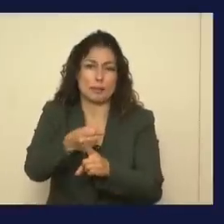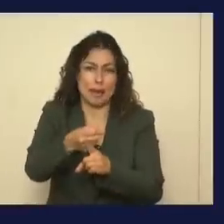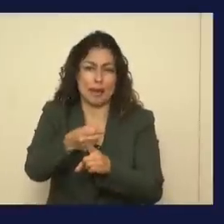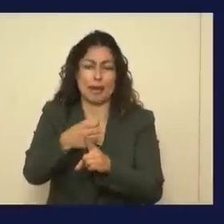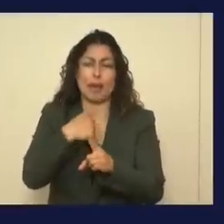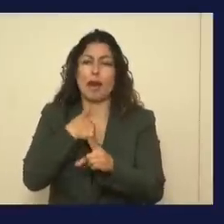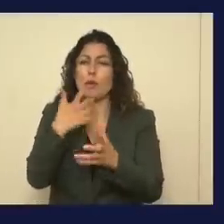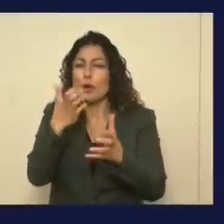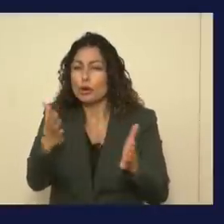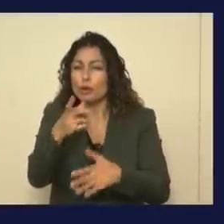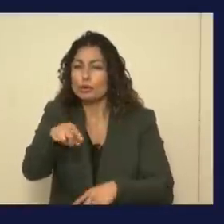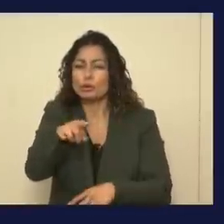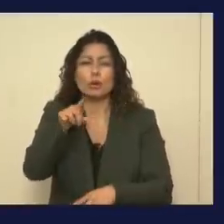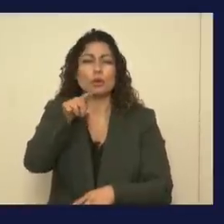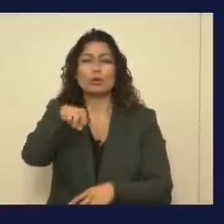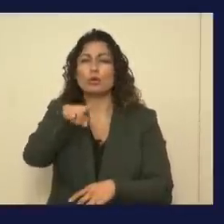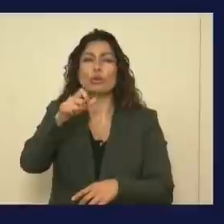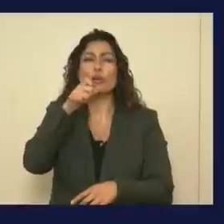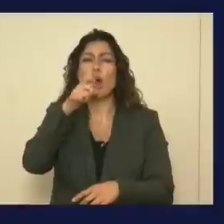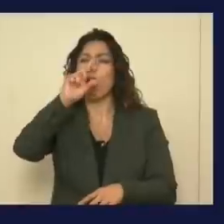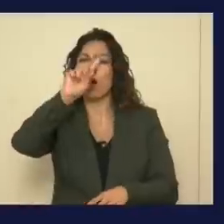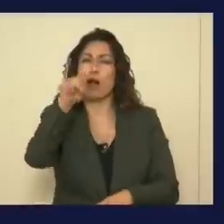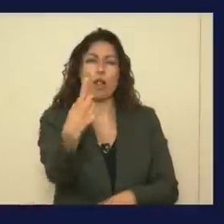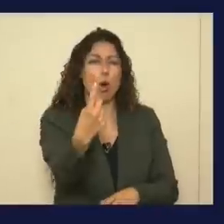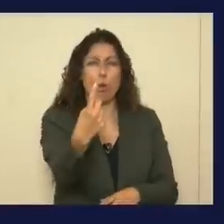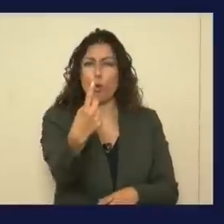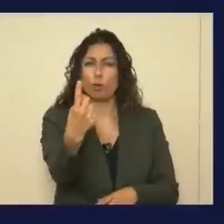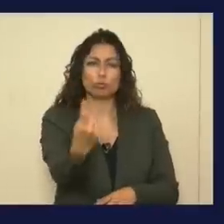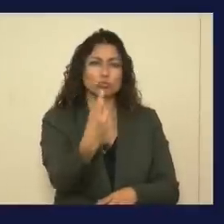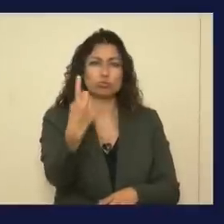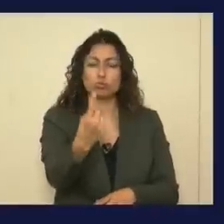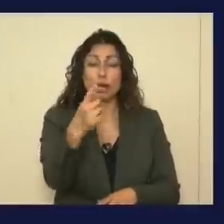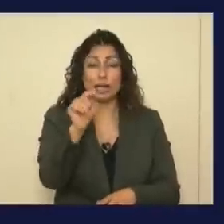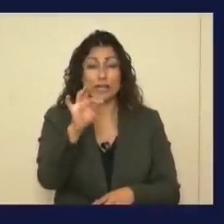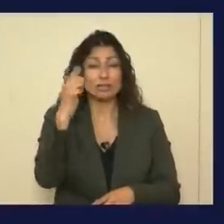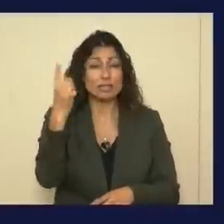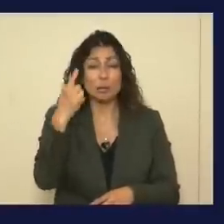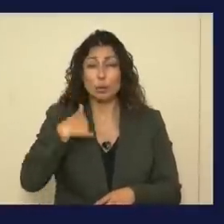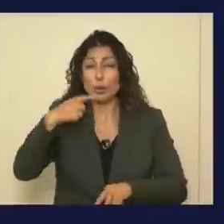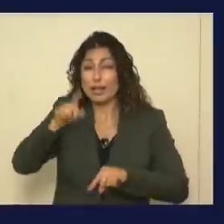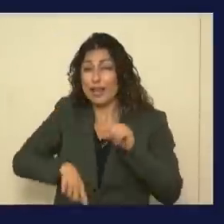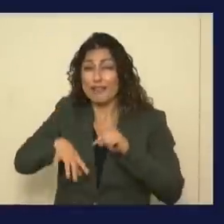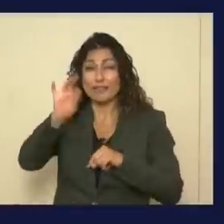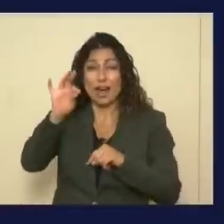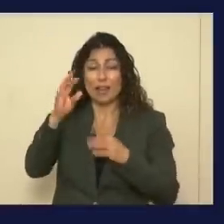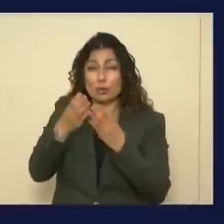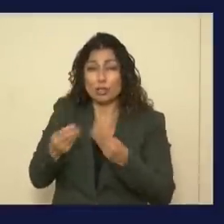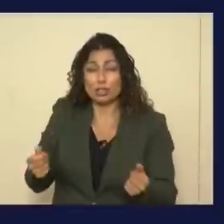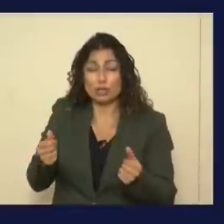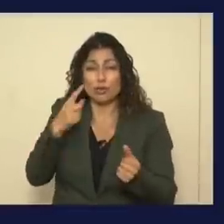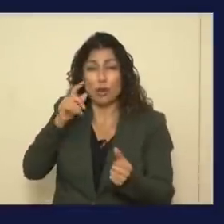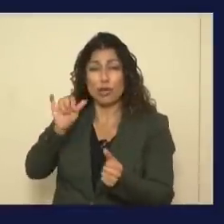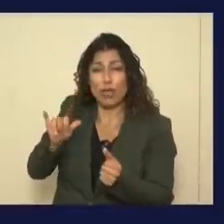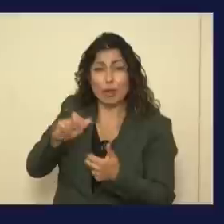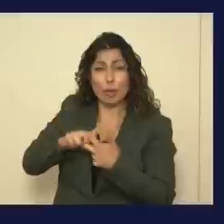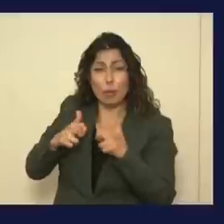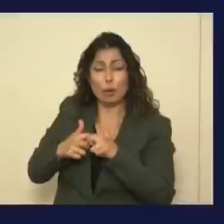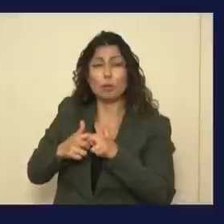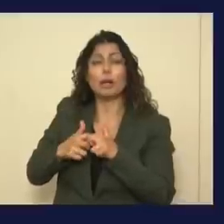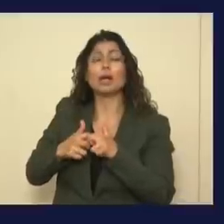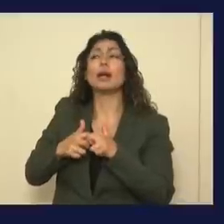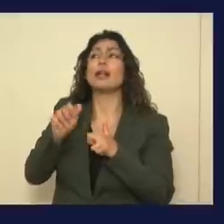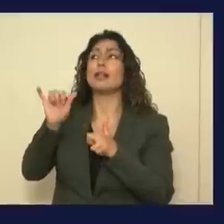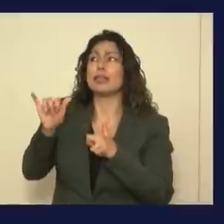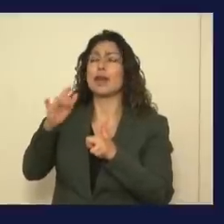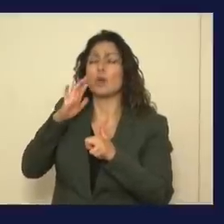encourage you, you are not out there alone. And if it's something that we can't find a resolution for, then it will push